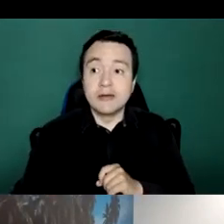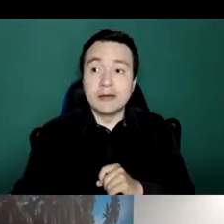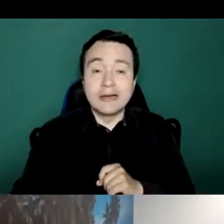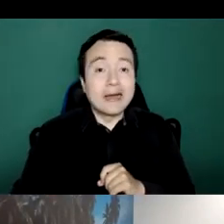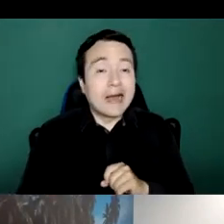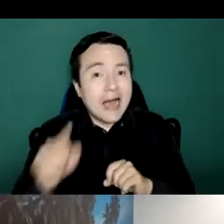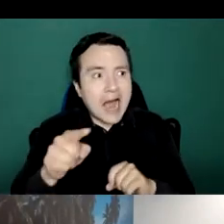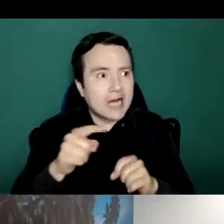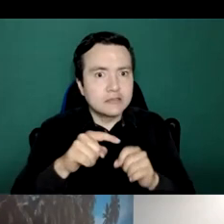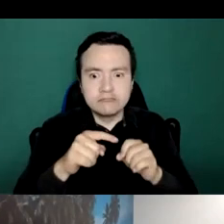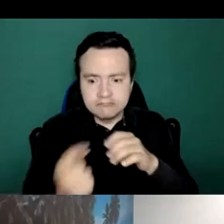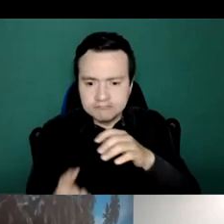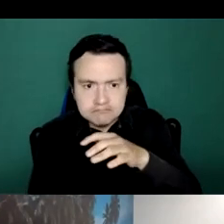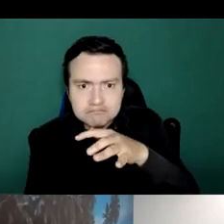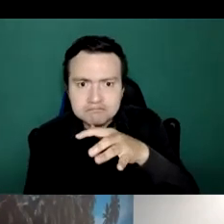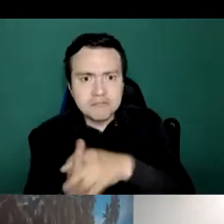centers